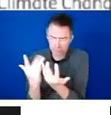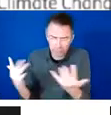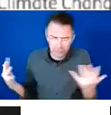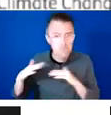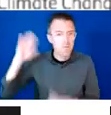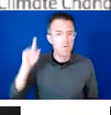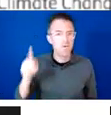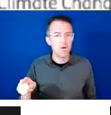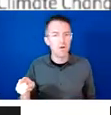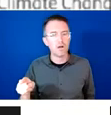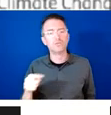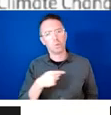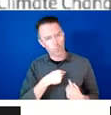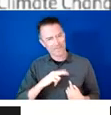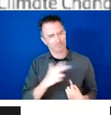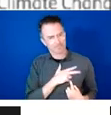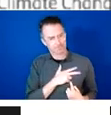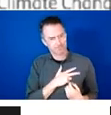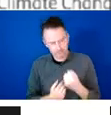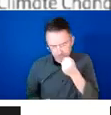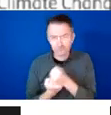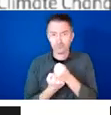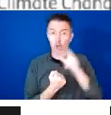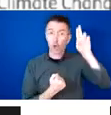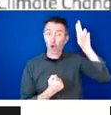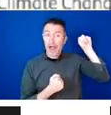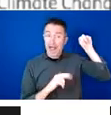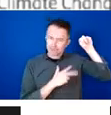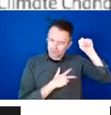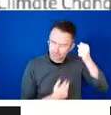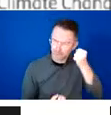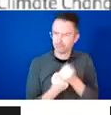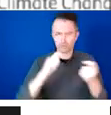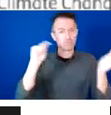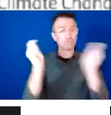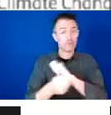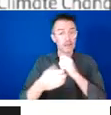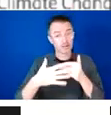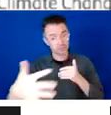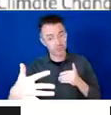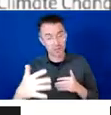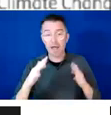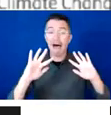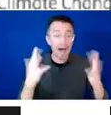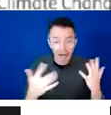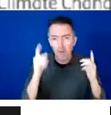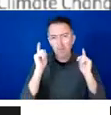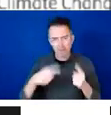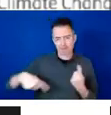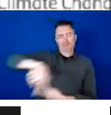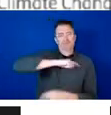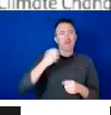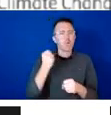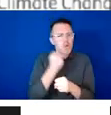Action that brings with it enormous opportunity. When we invest in sexual and reproductive health and